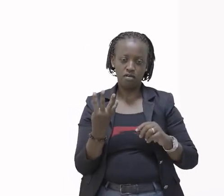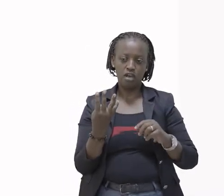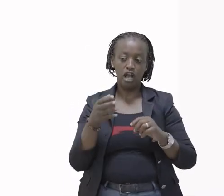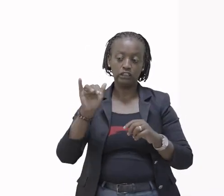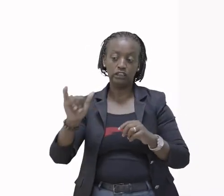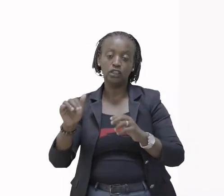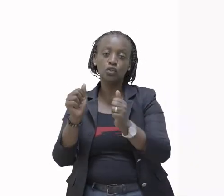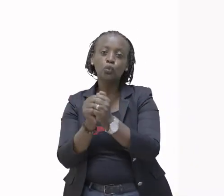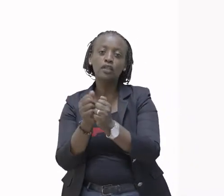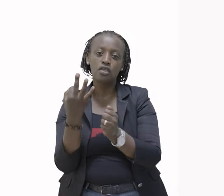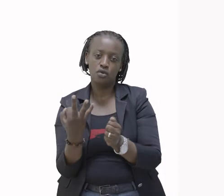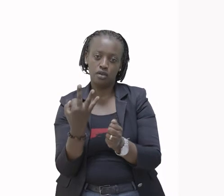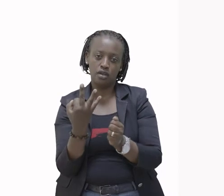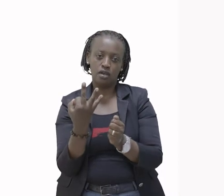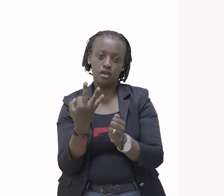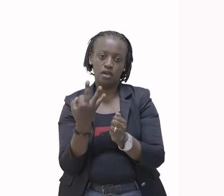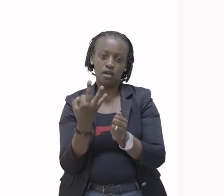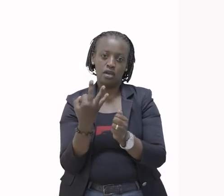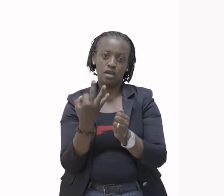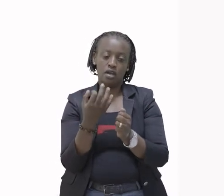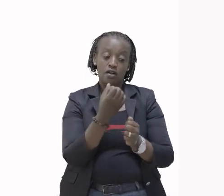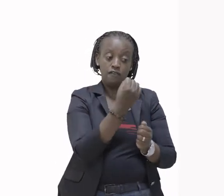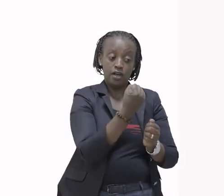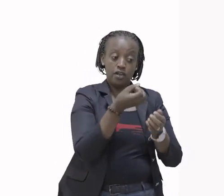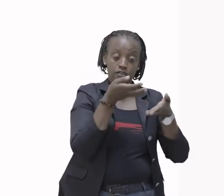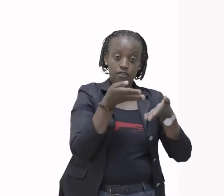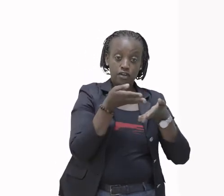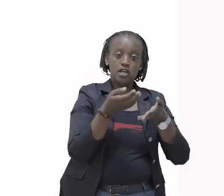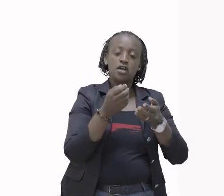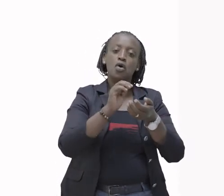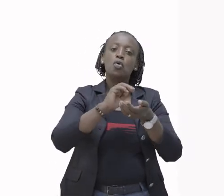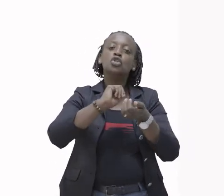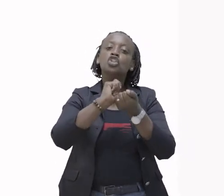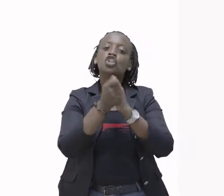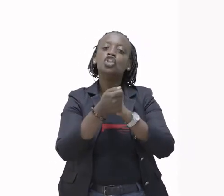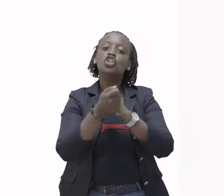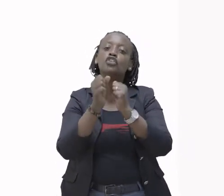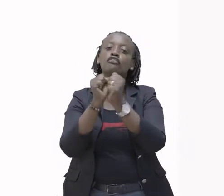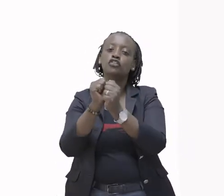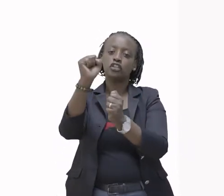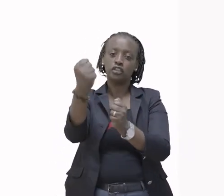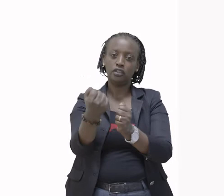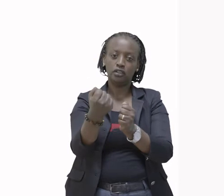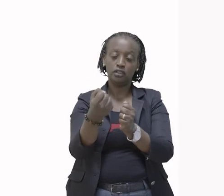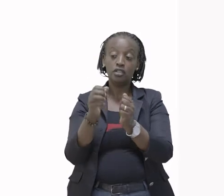And remain with 3 As our 5 here becomes 15